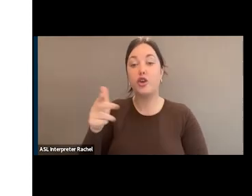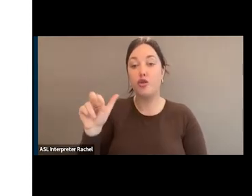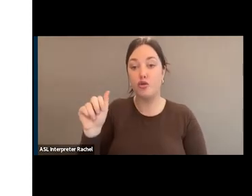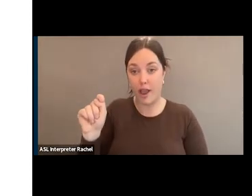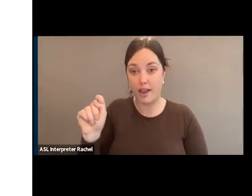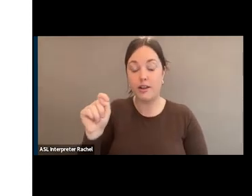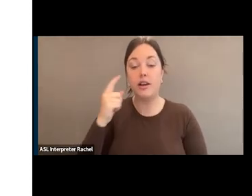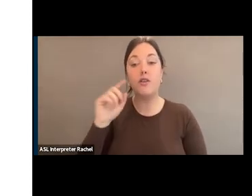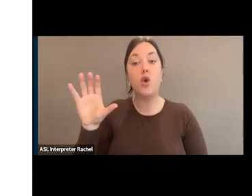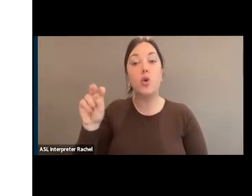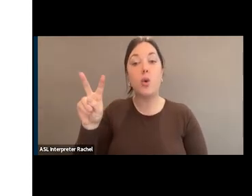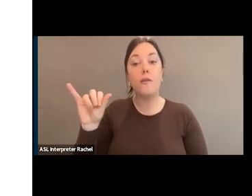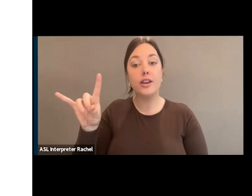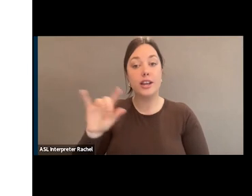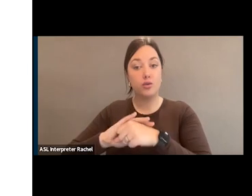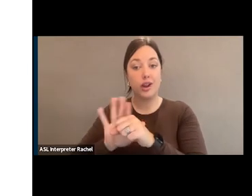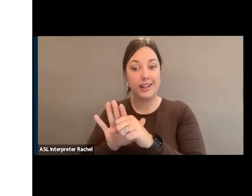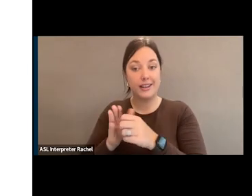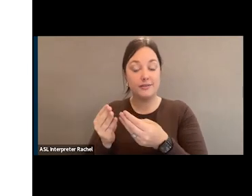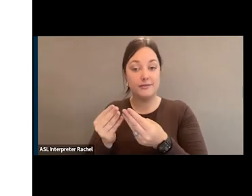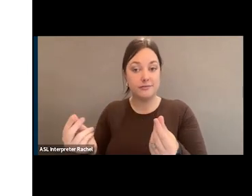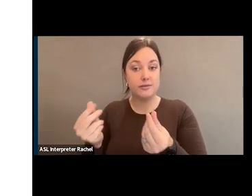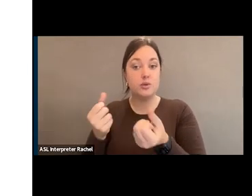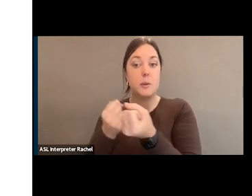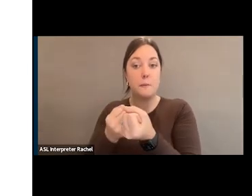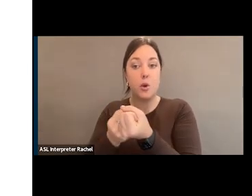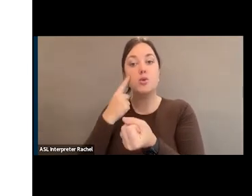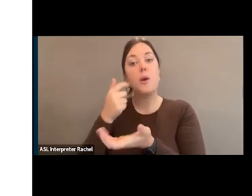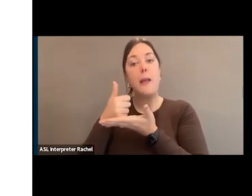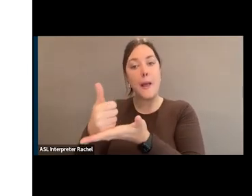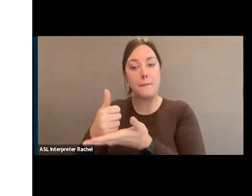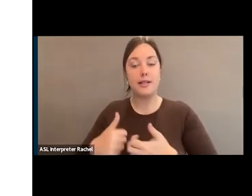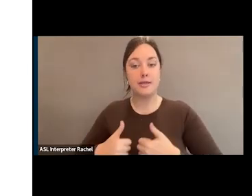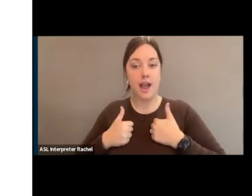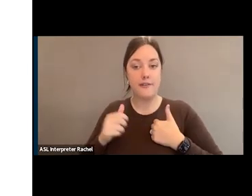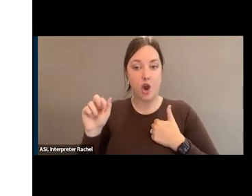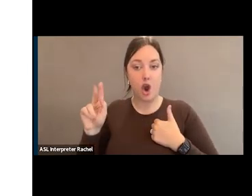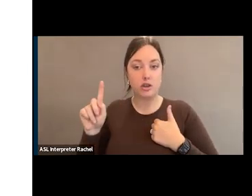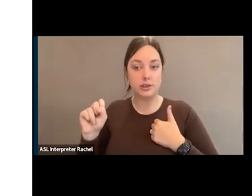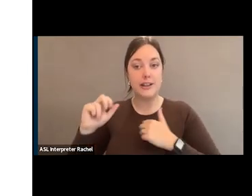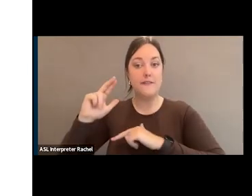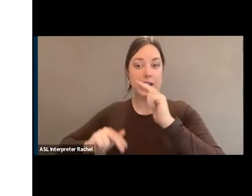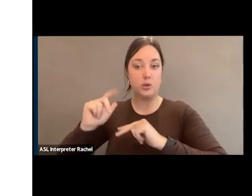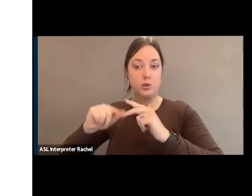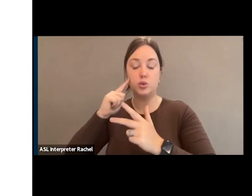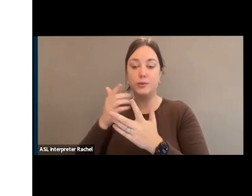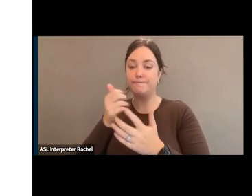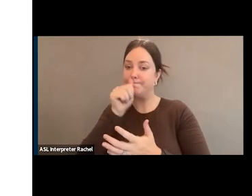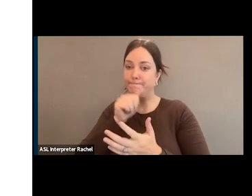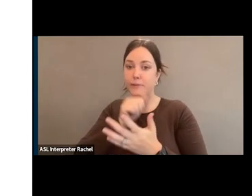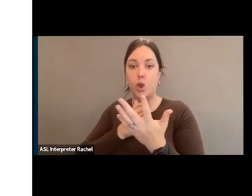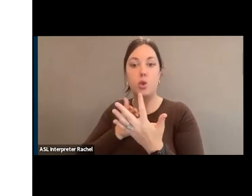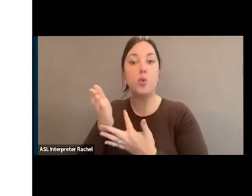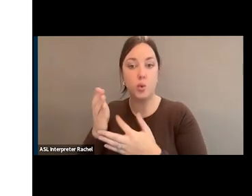COVID relief support to help live arts venues get through COVID. And this all